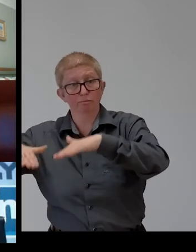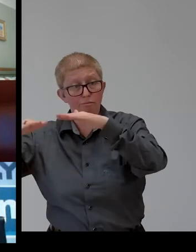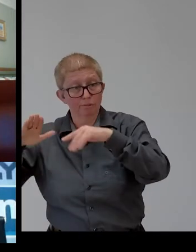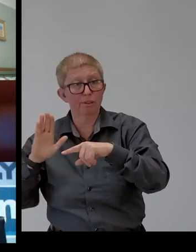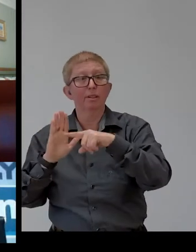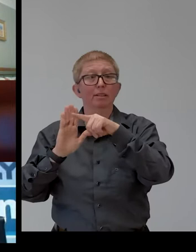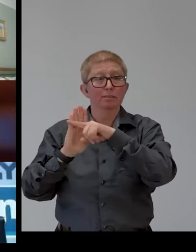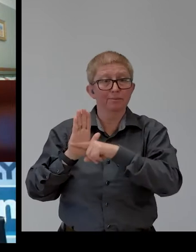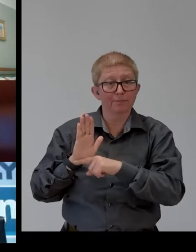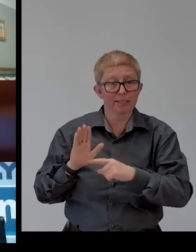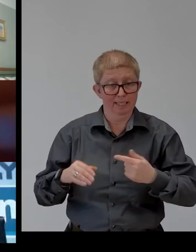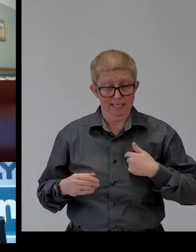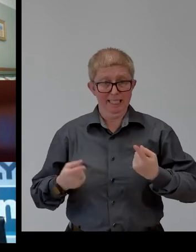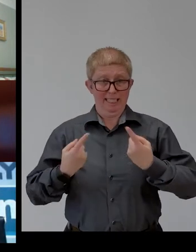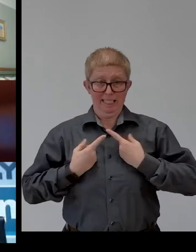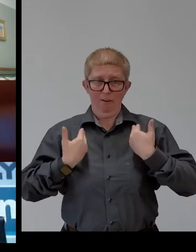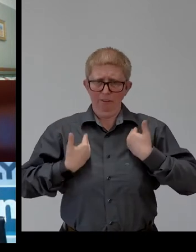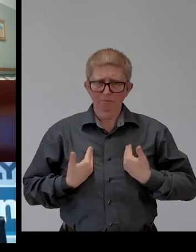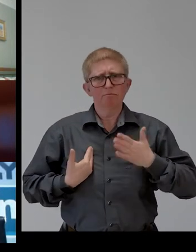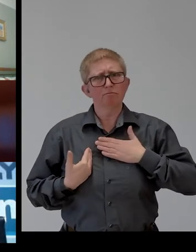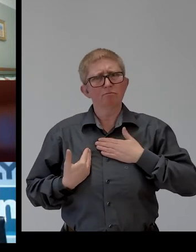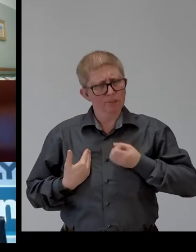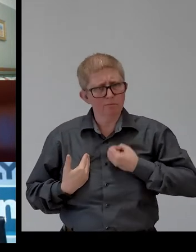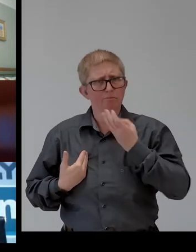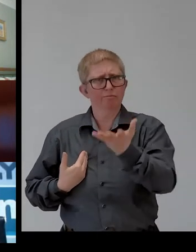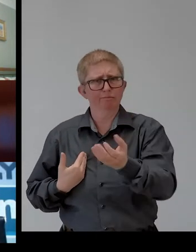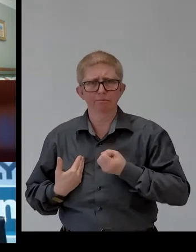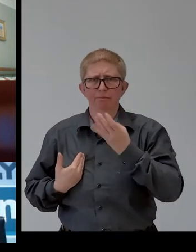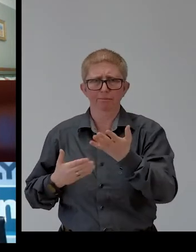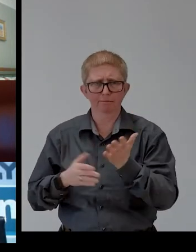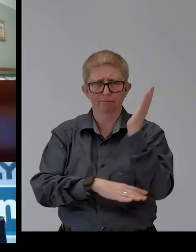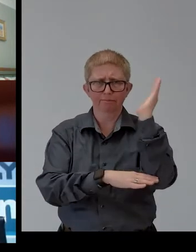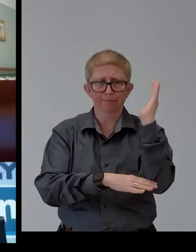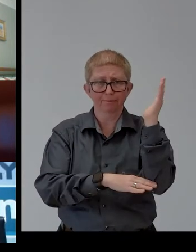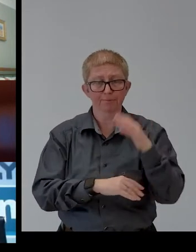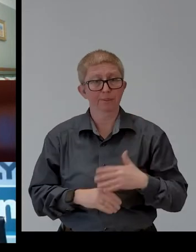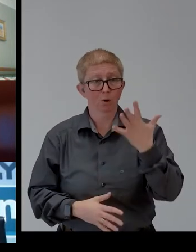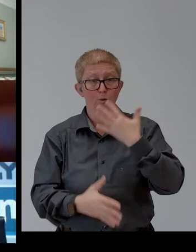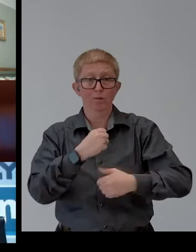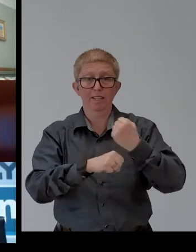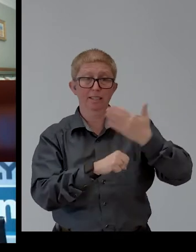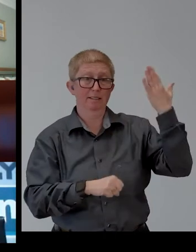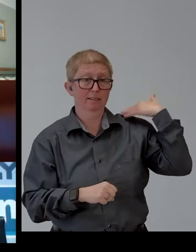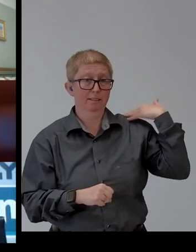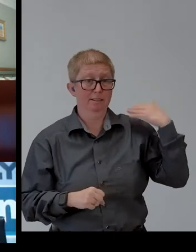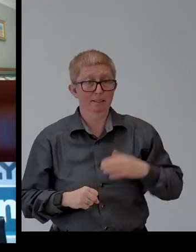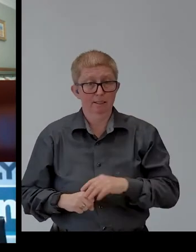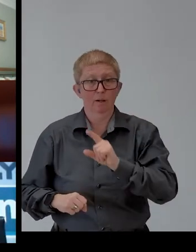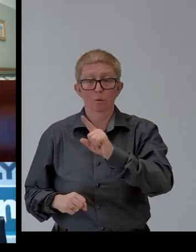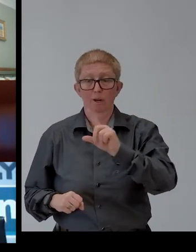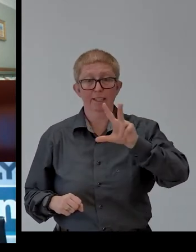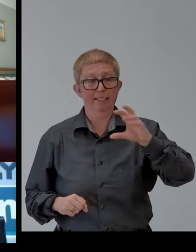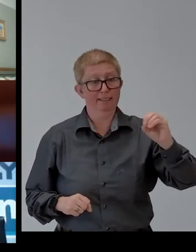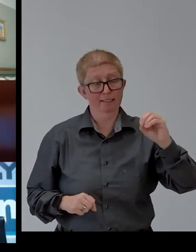of deaf blind adults. In the last five years, about 130 deaf blind adults have become bread